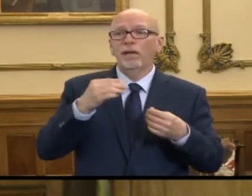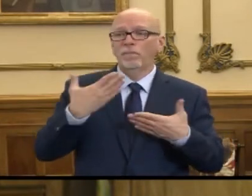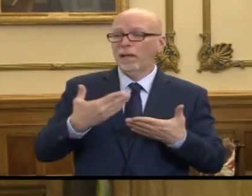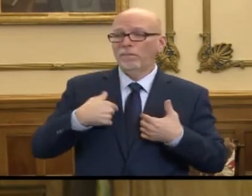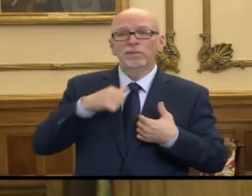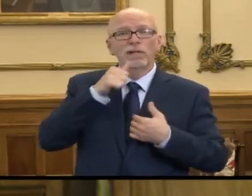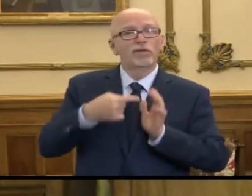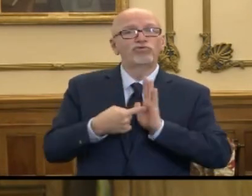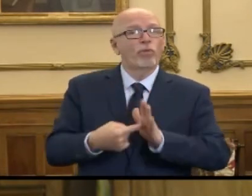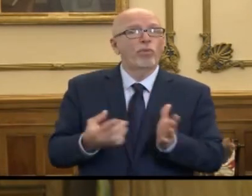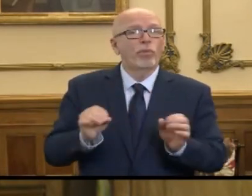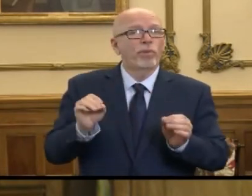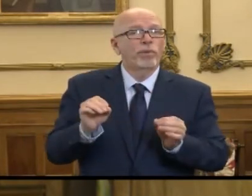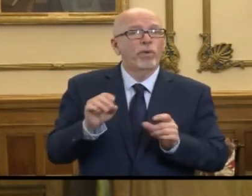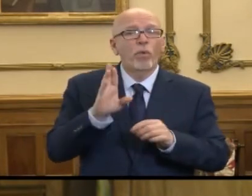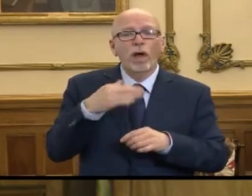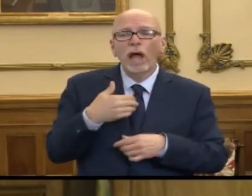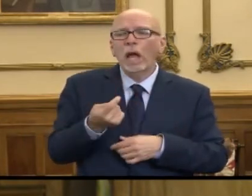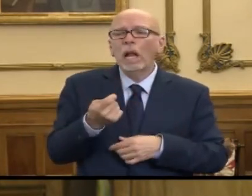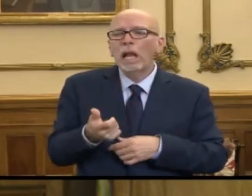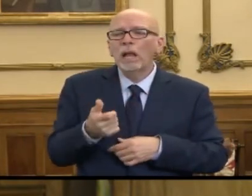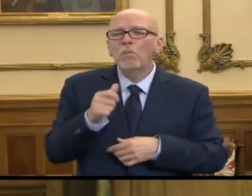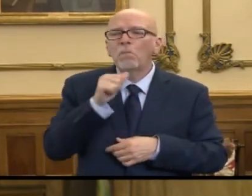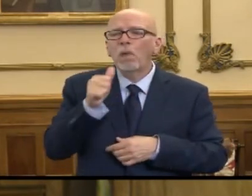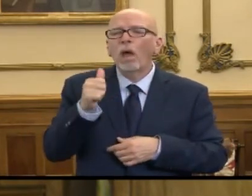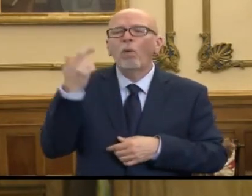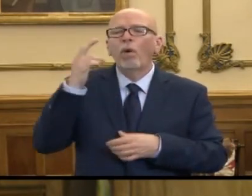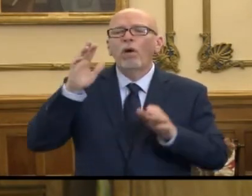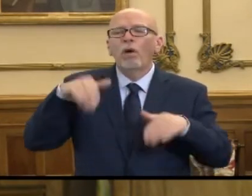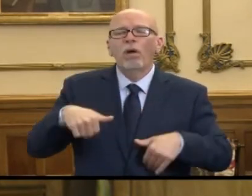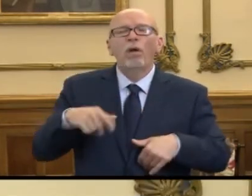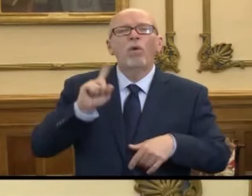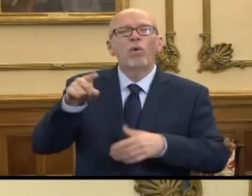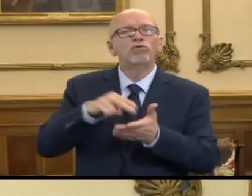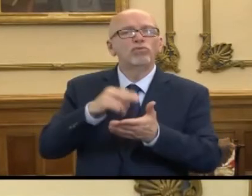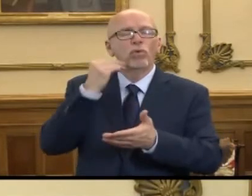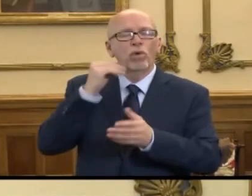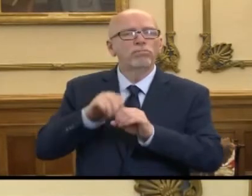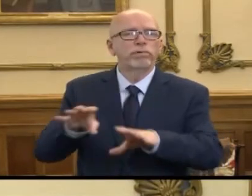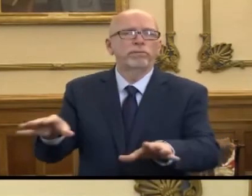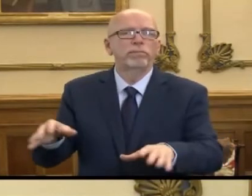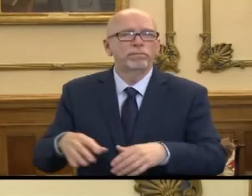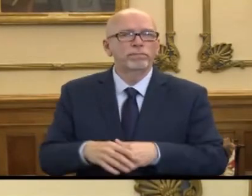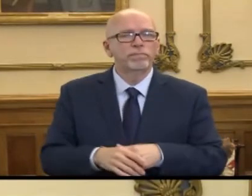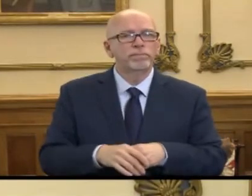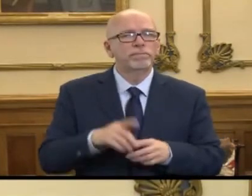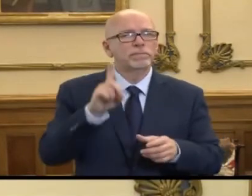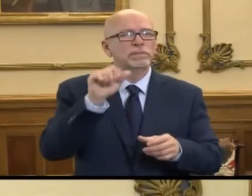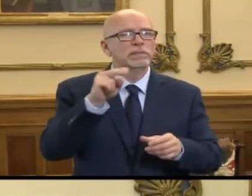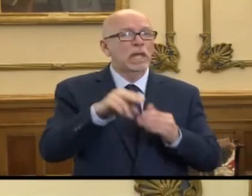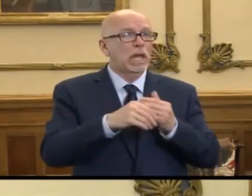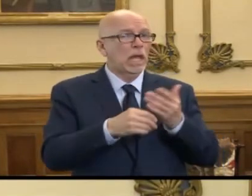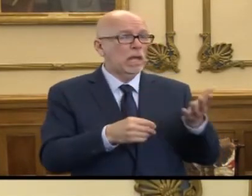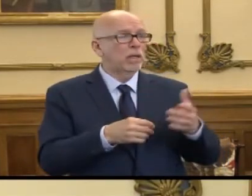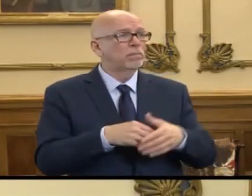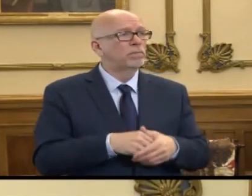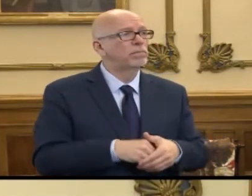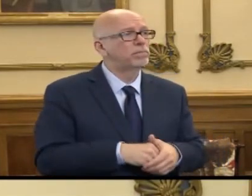or have minimal symptoms and not realize it and come into the nursing home. And Dan? Yeah, Dan's going to add something.